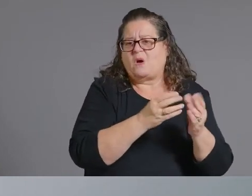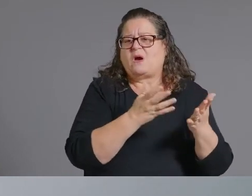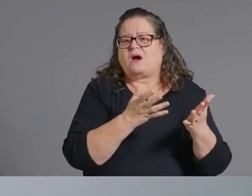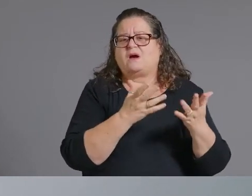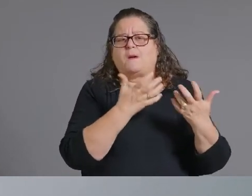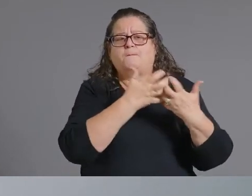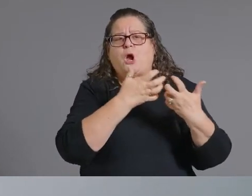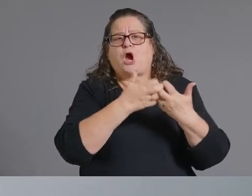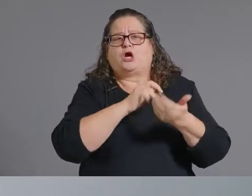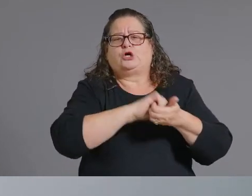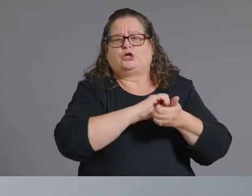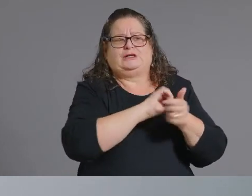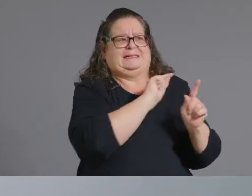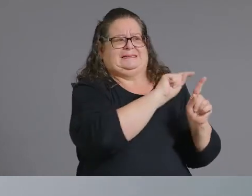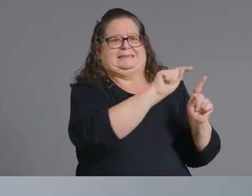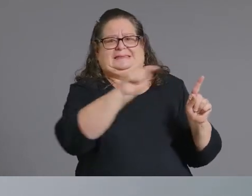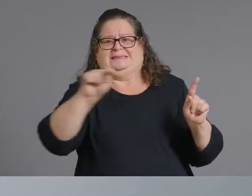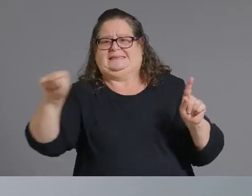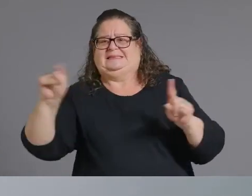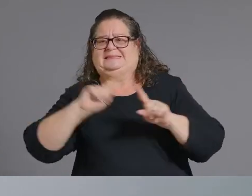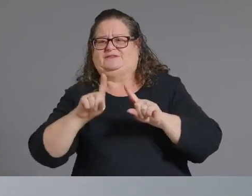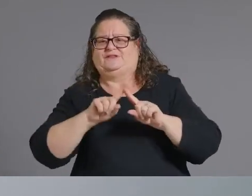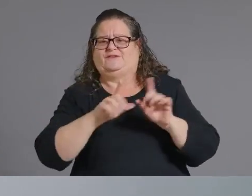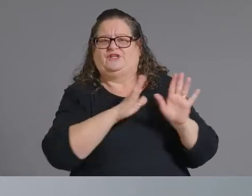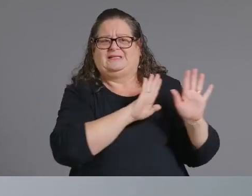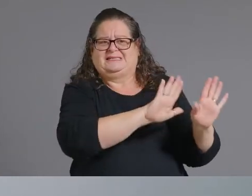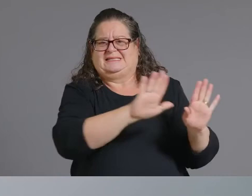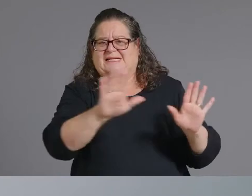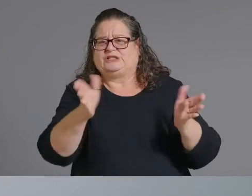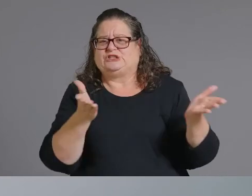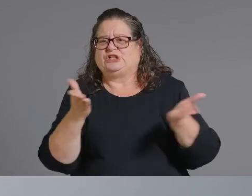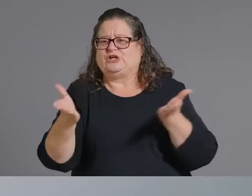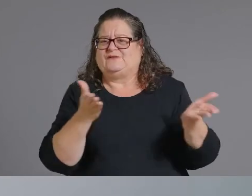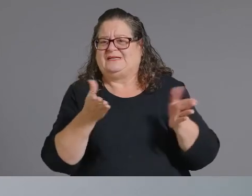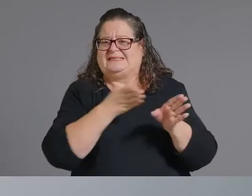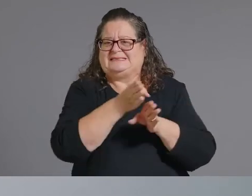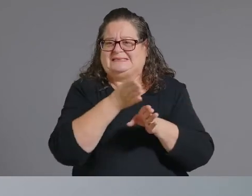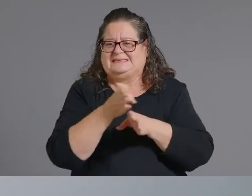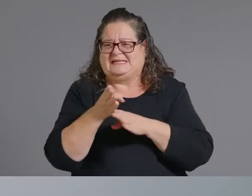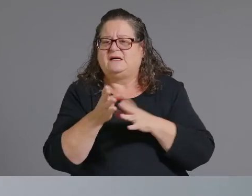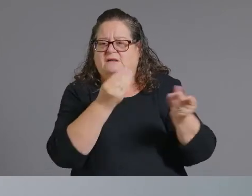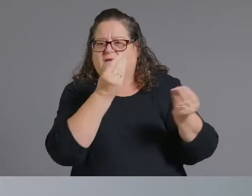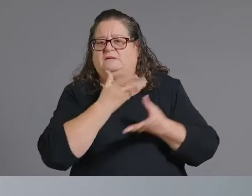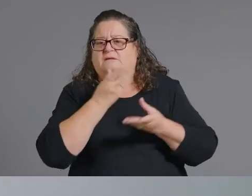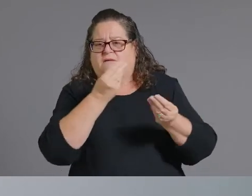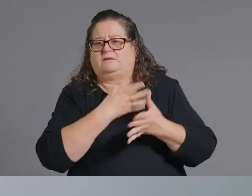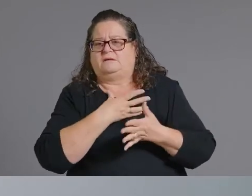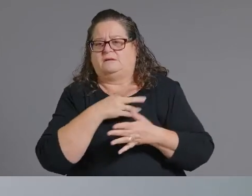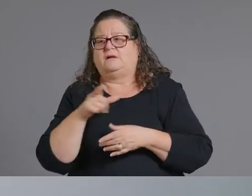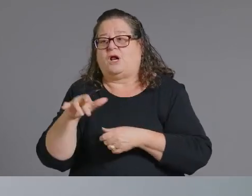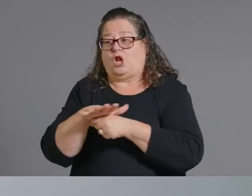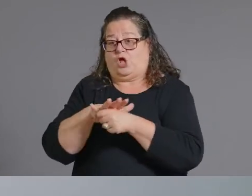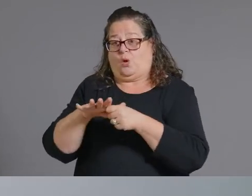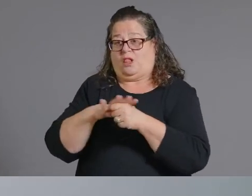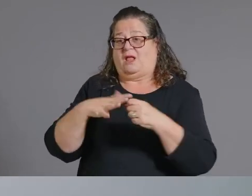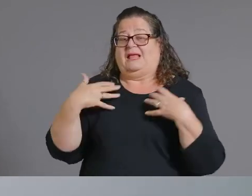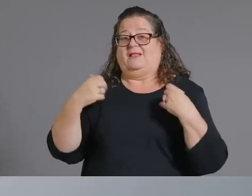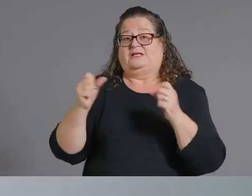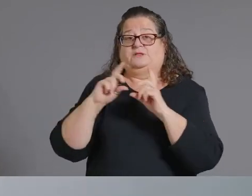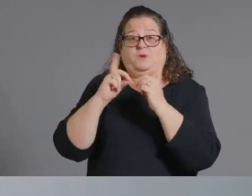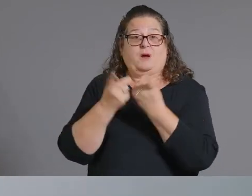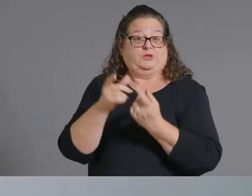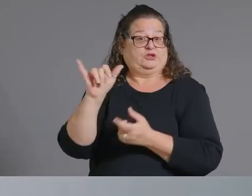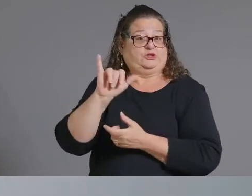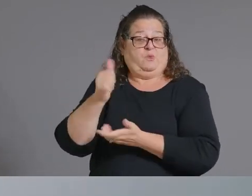messaging and those strategies and our local health departments are continuously working on this as well can you name any of those groups